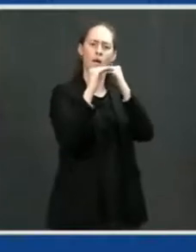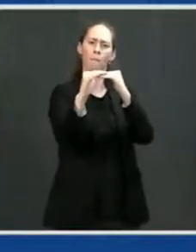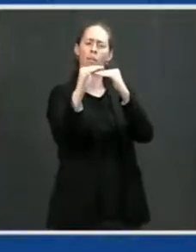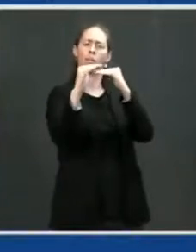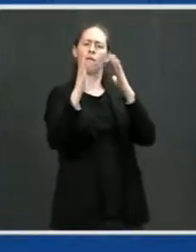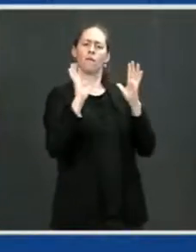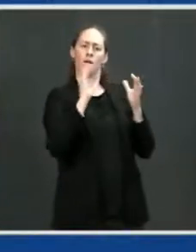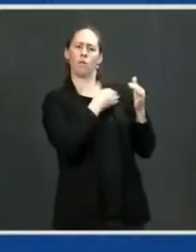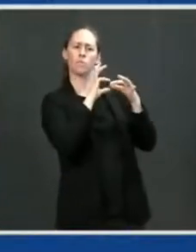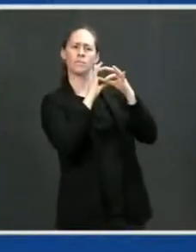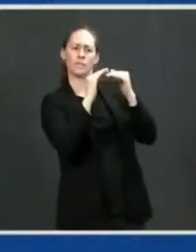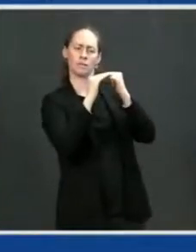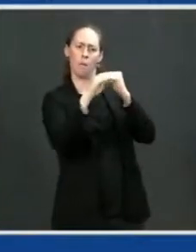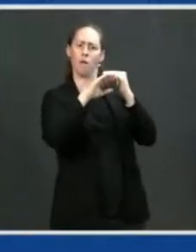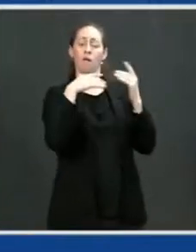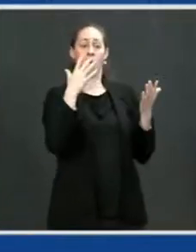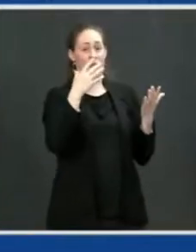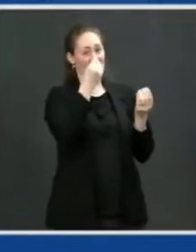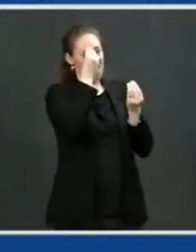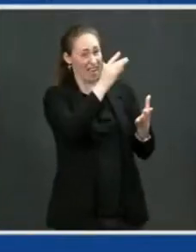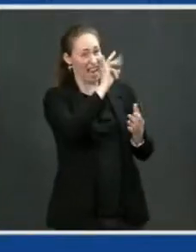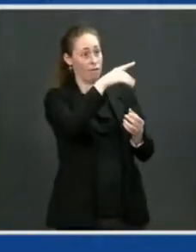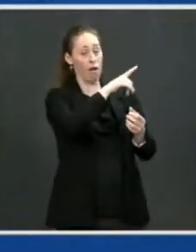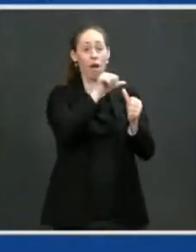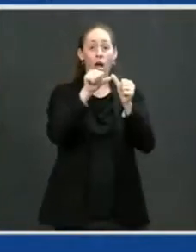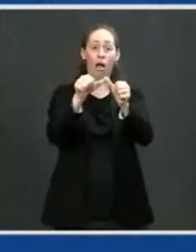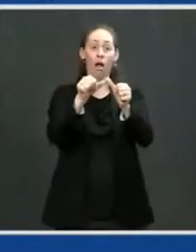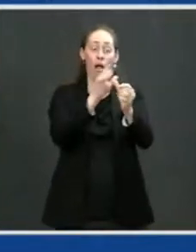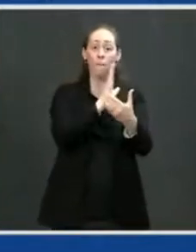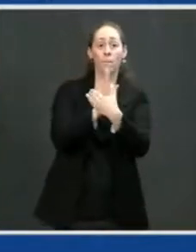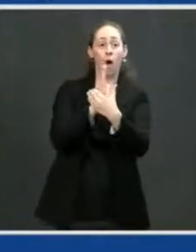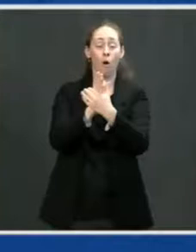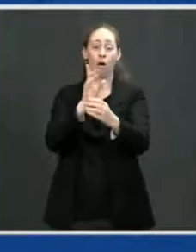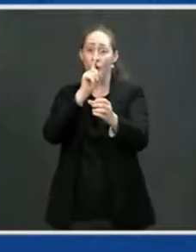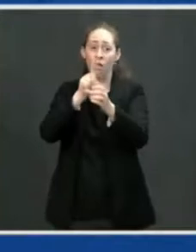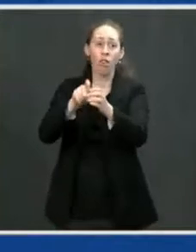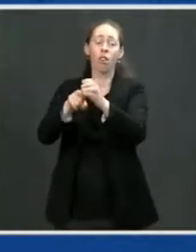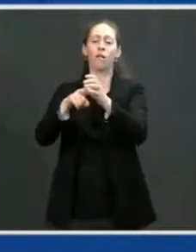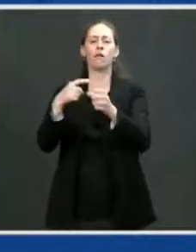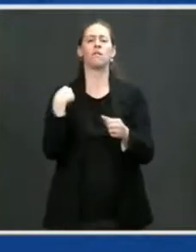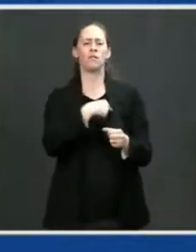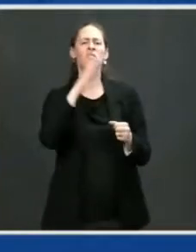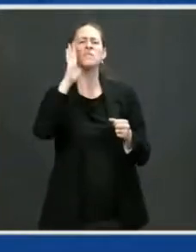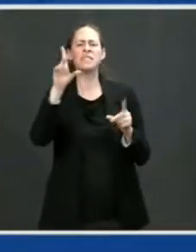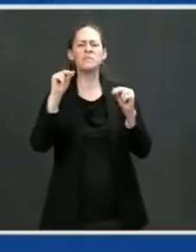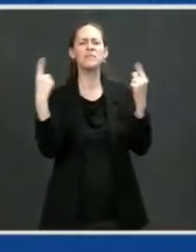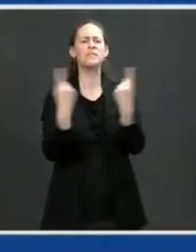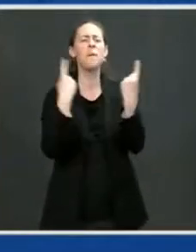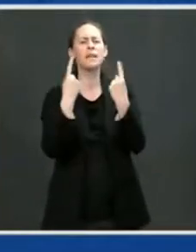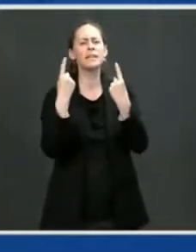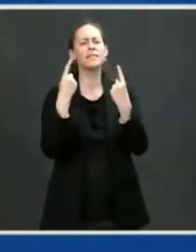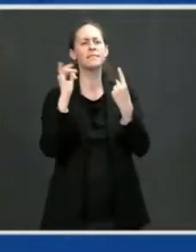with our democracy, I'm prepared to take further actions to respond. It is my responsibility as President of United States to do so.